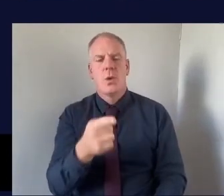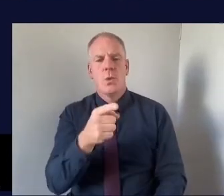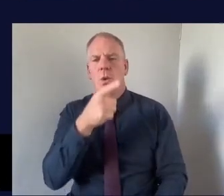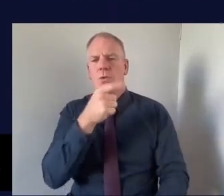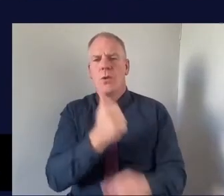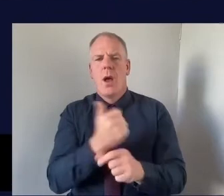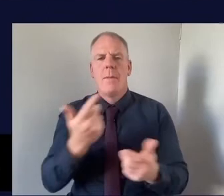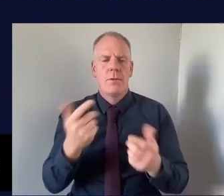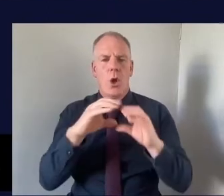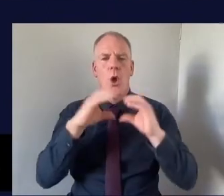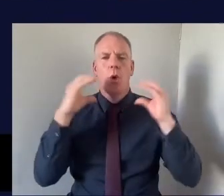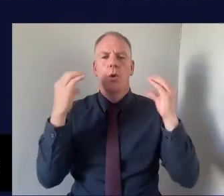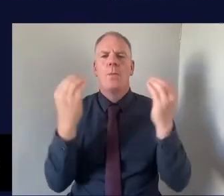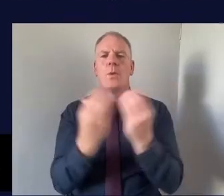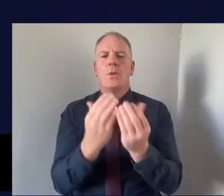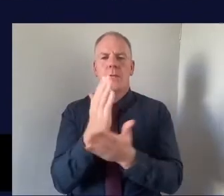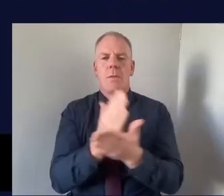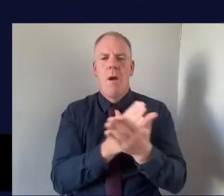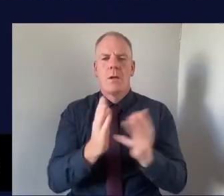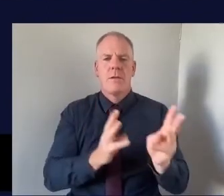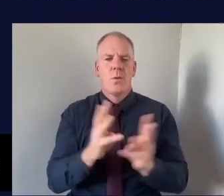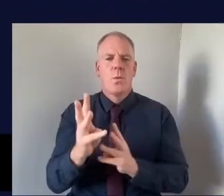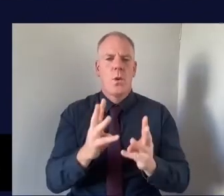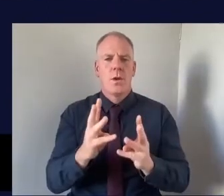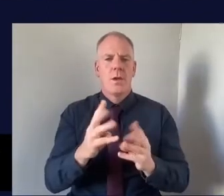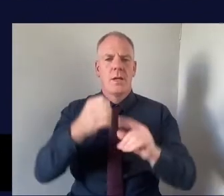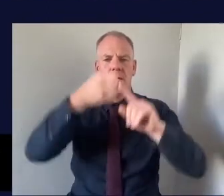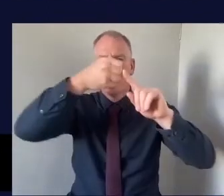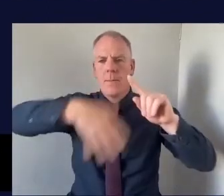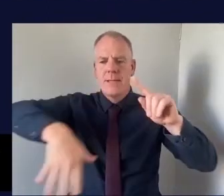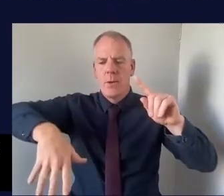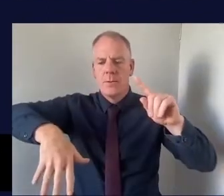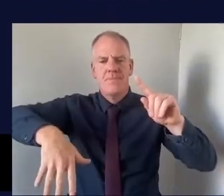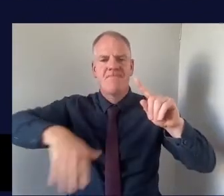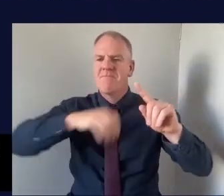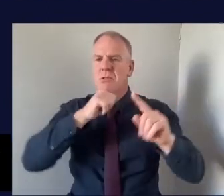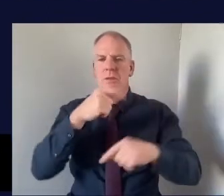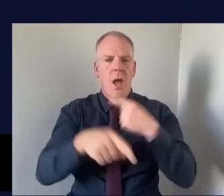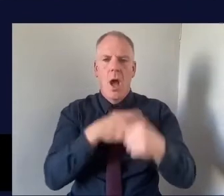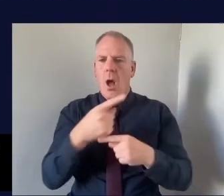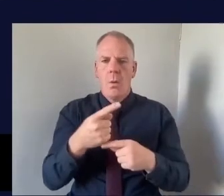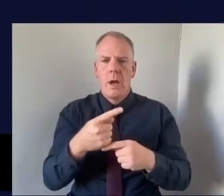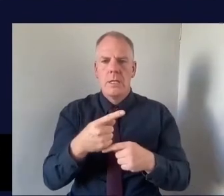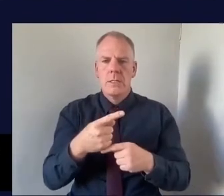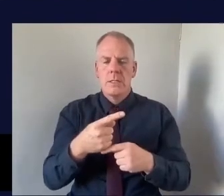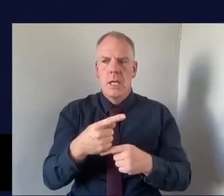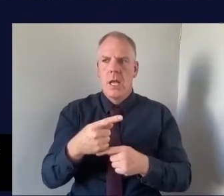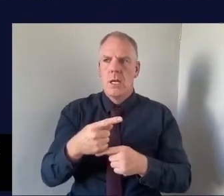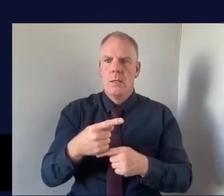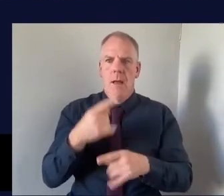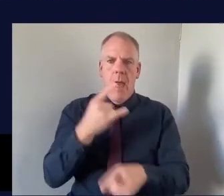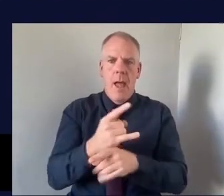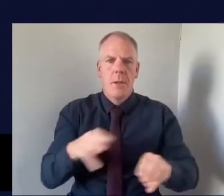on the community element of this that you know the top down it doesn't get always get to the people that it's actually trying to target.